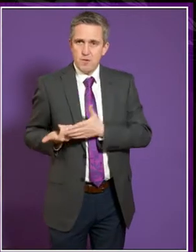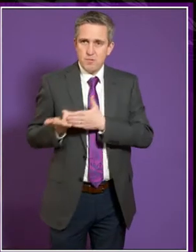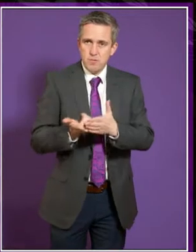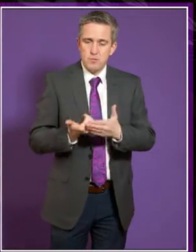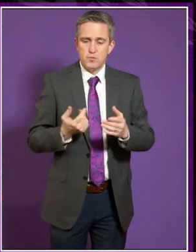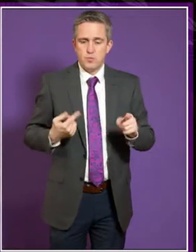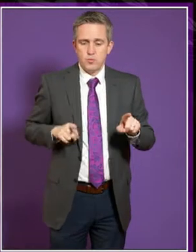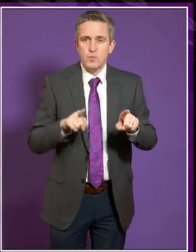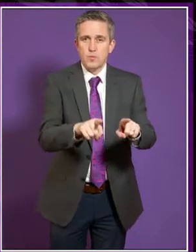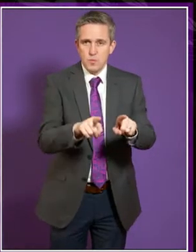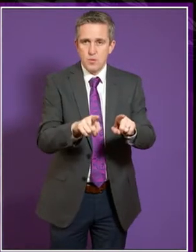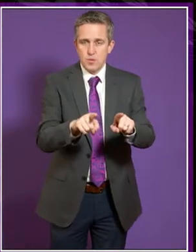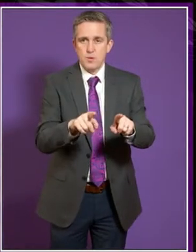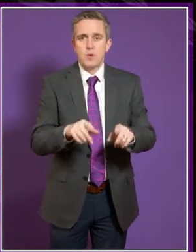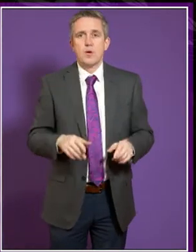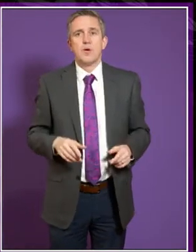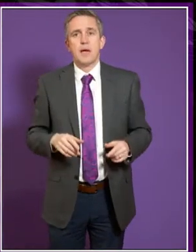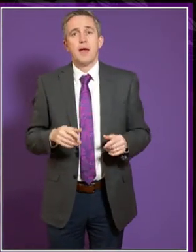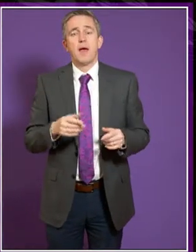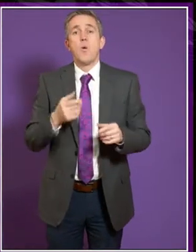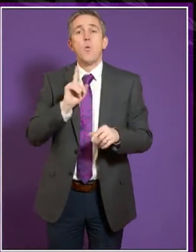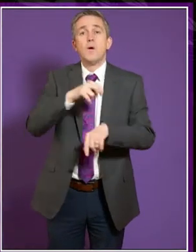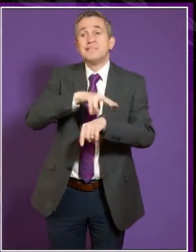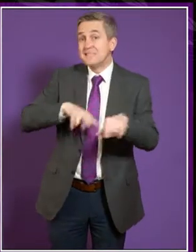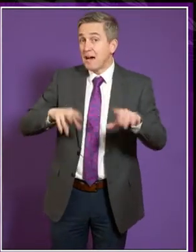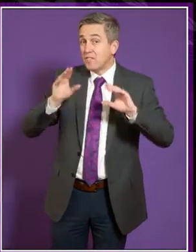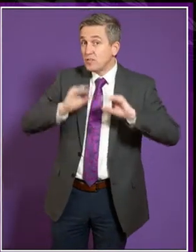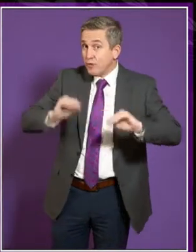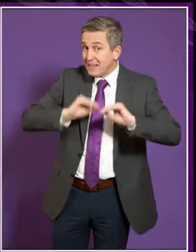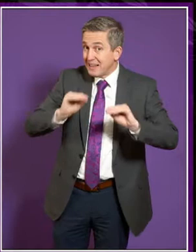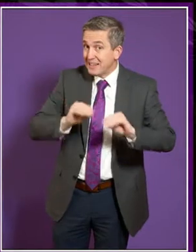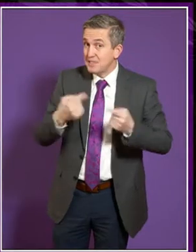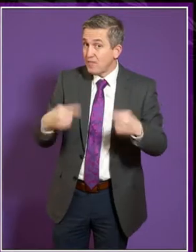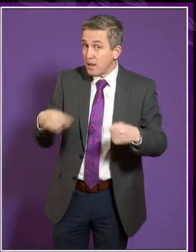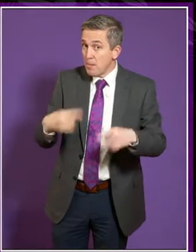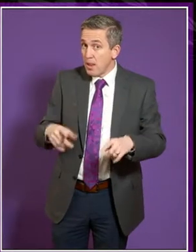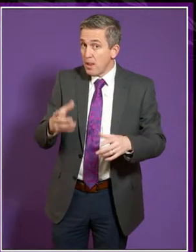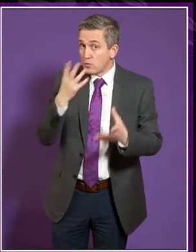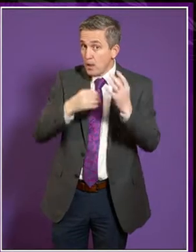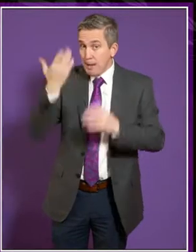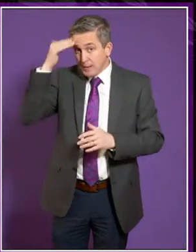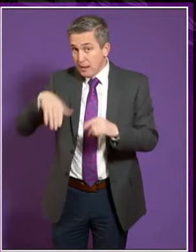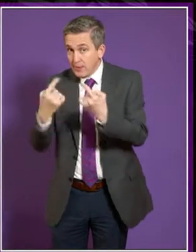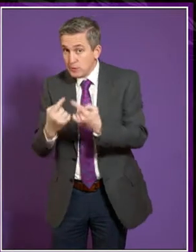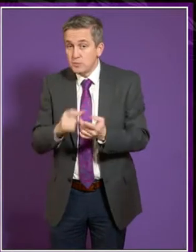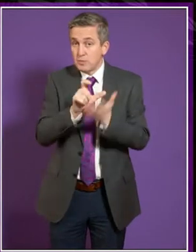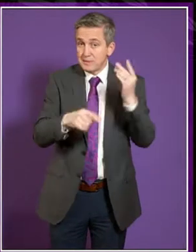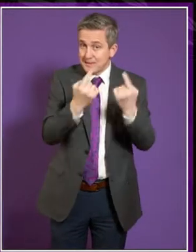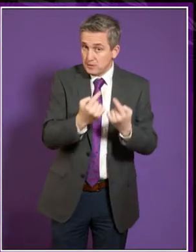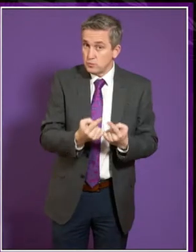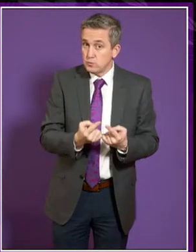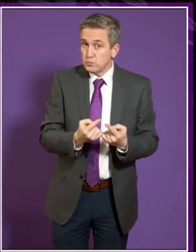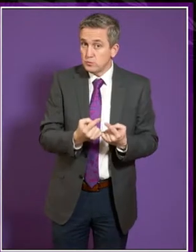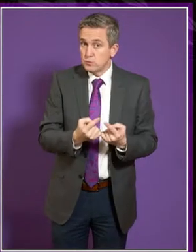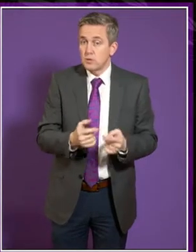And how does this extend into staff training? And I'll just put the next question there. And it's what is being done to